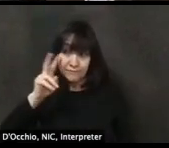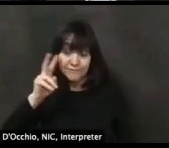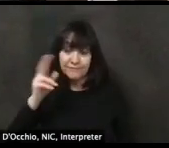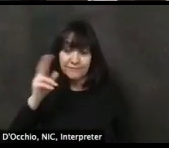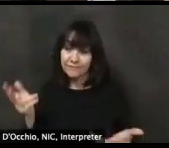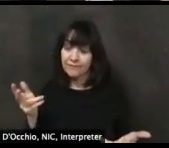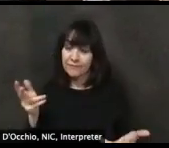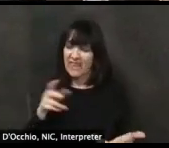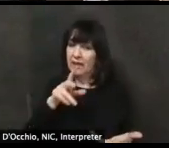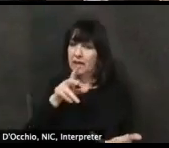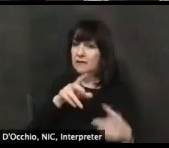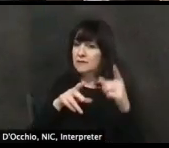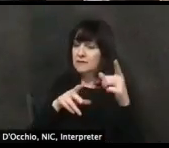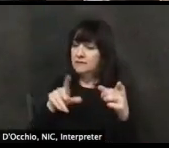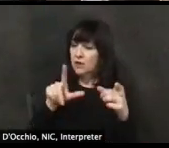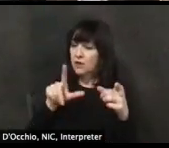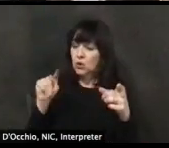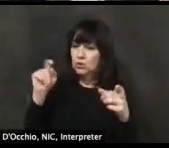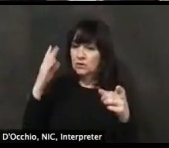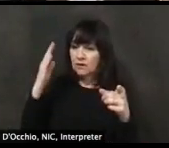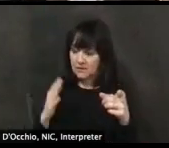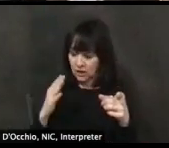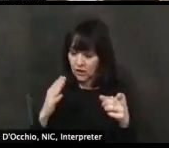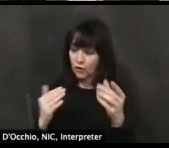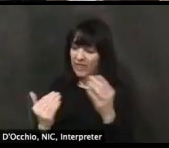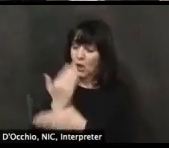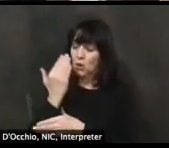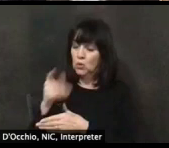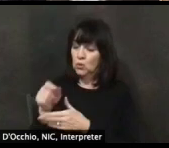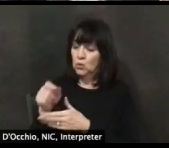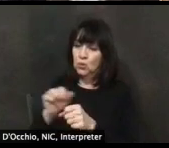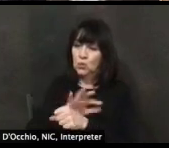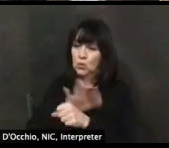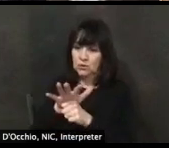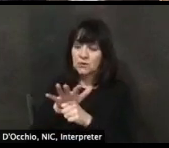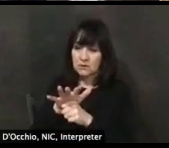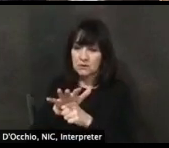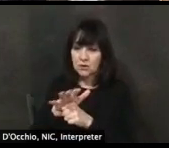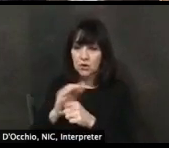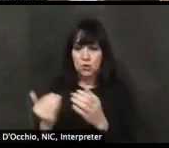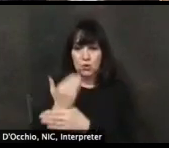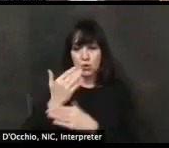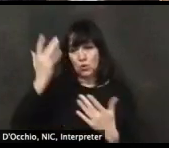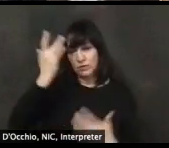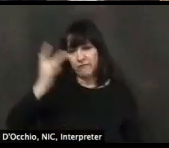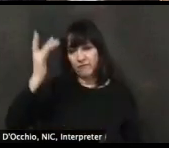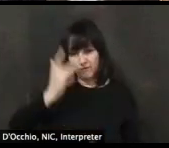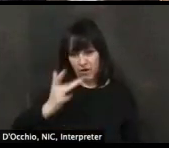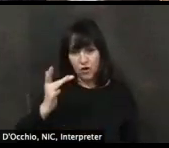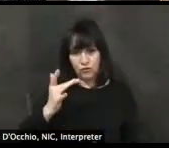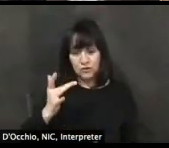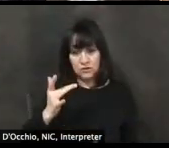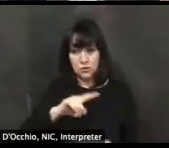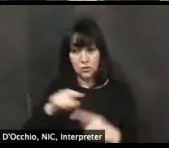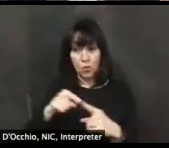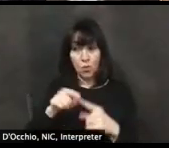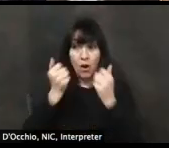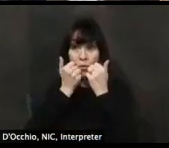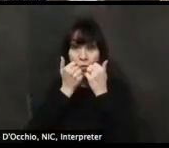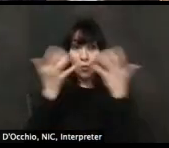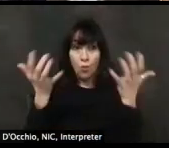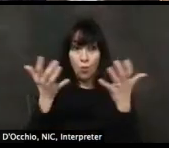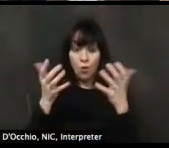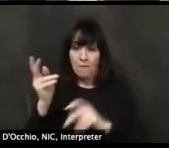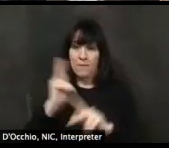people have a tendency to spend more time outside. However, uh, again, in these circumstances, you're going to still need